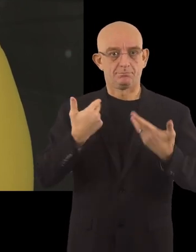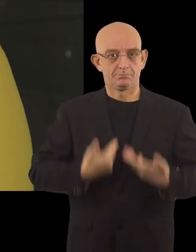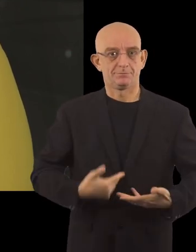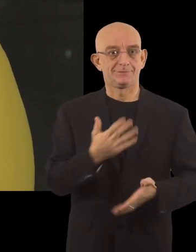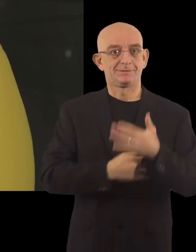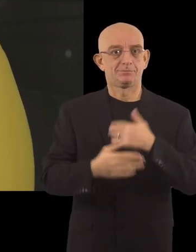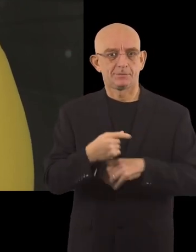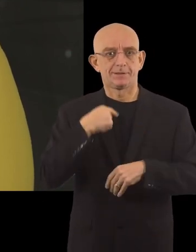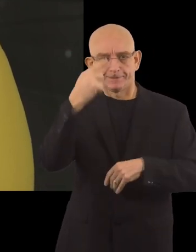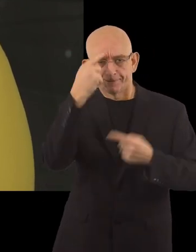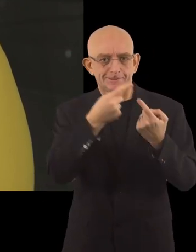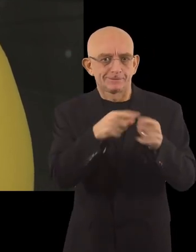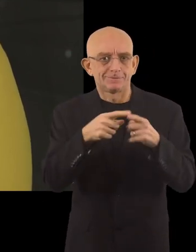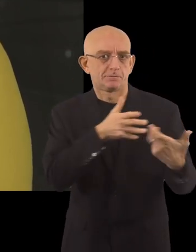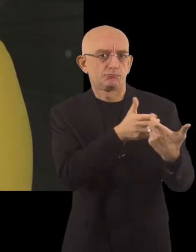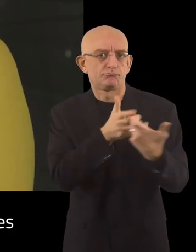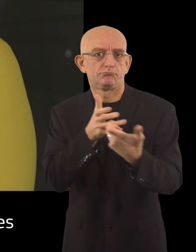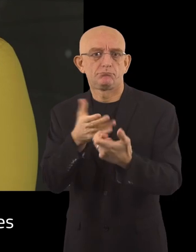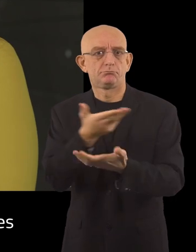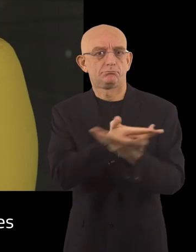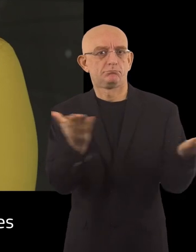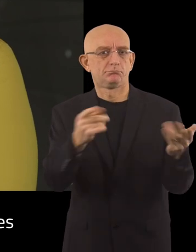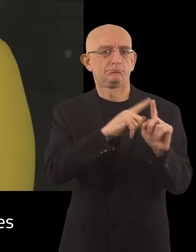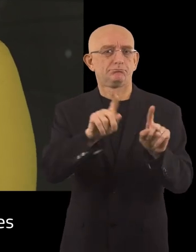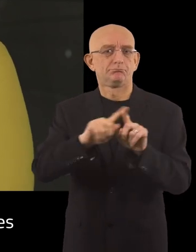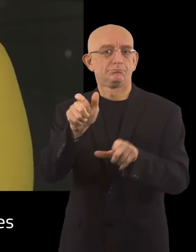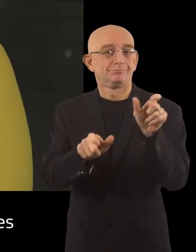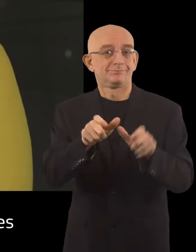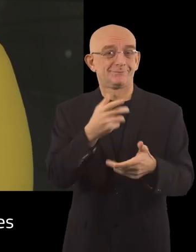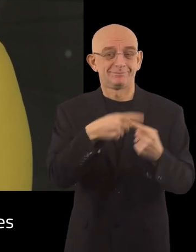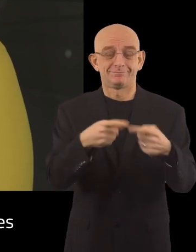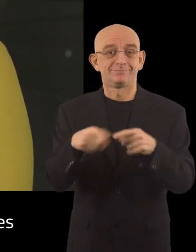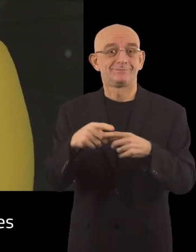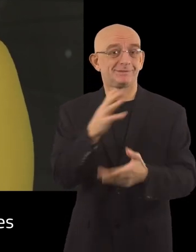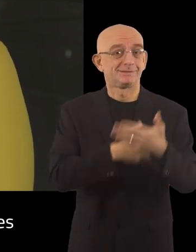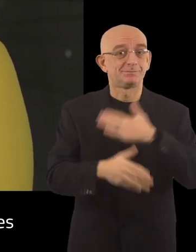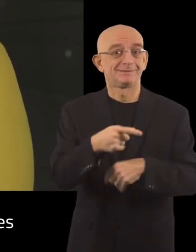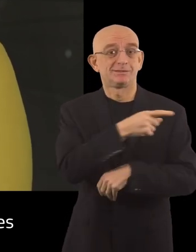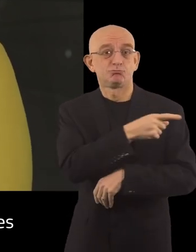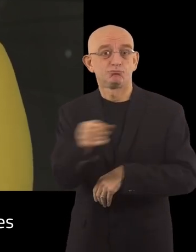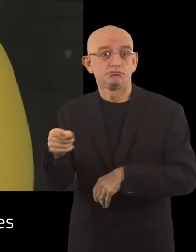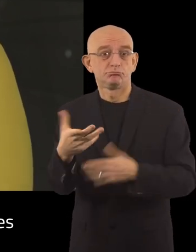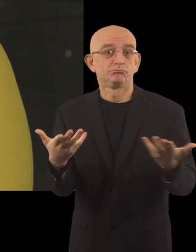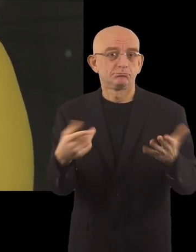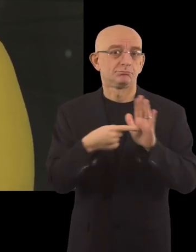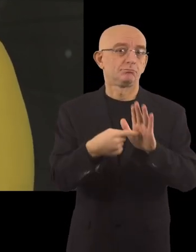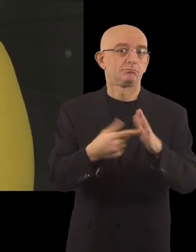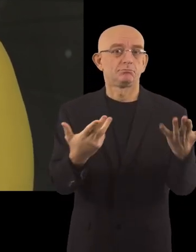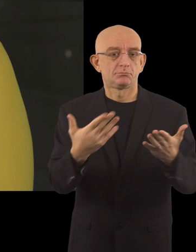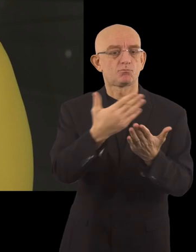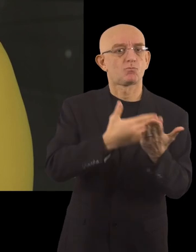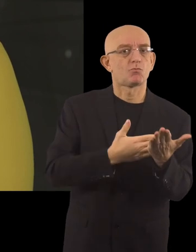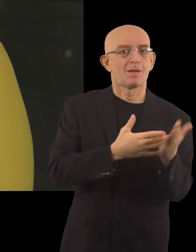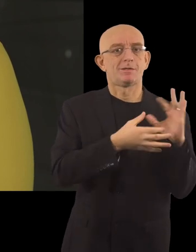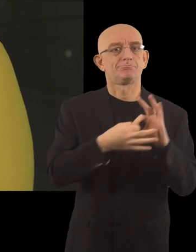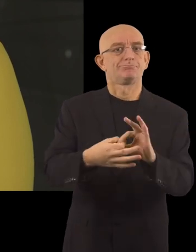person with a disability. Through our activities, we meet the specific needs of different people with different disabilities. We have, for example,